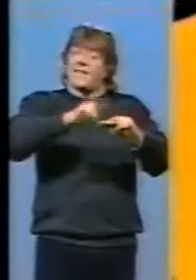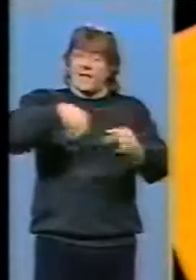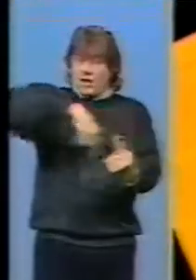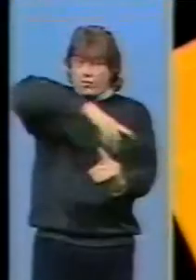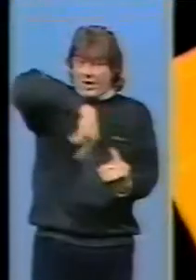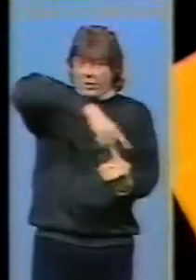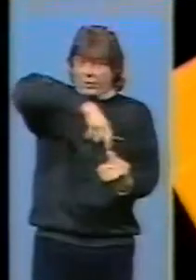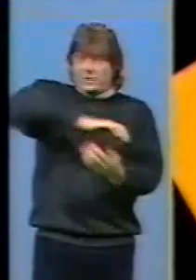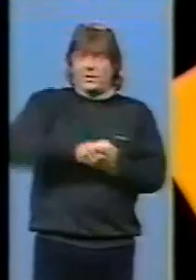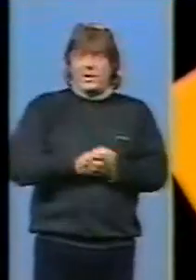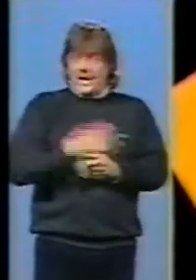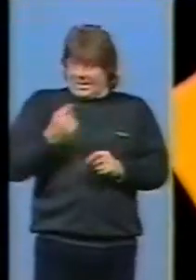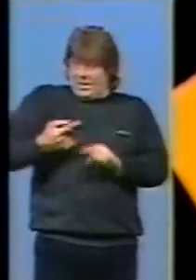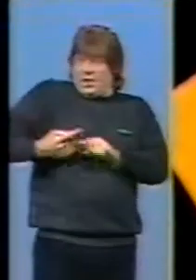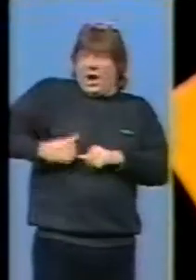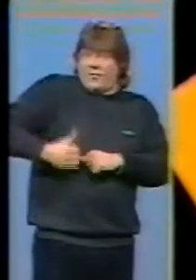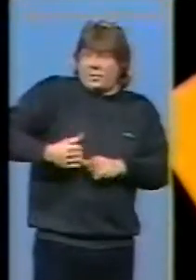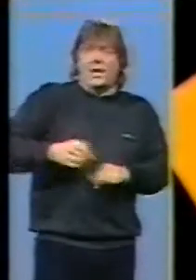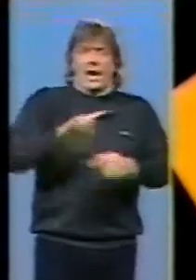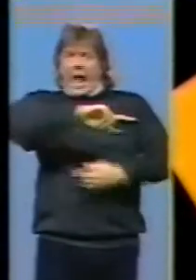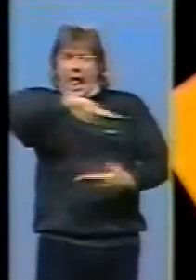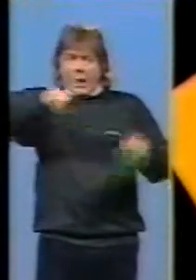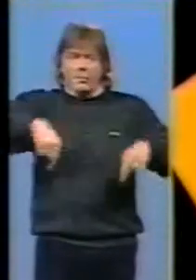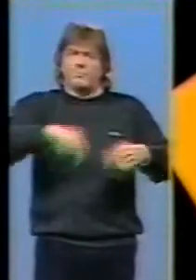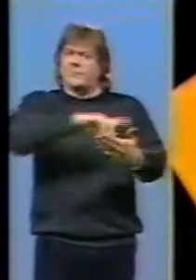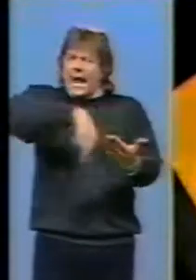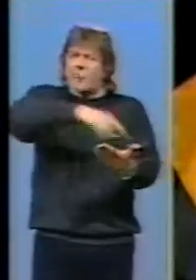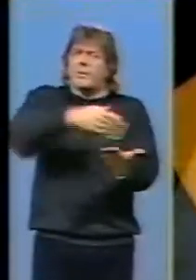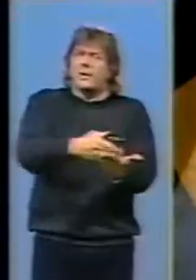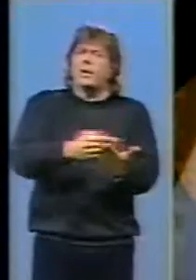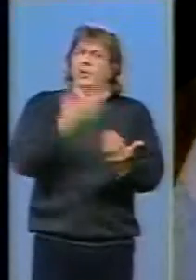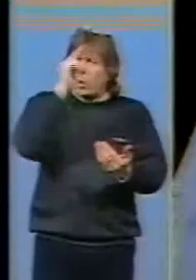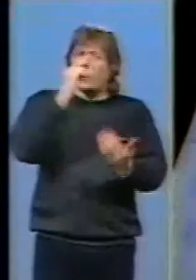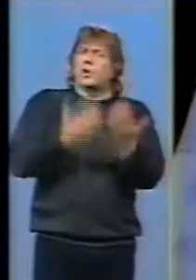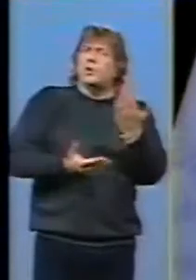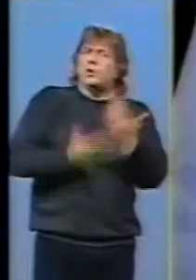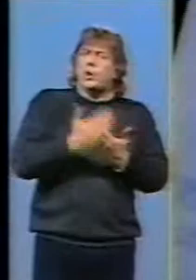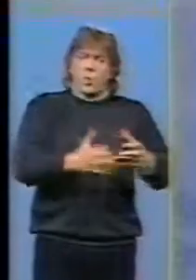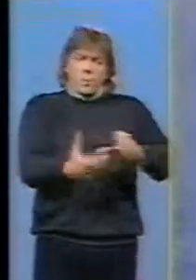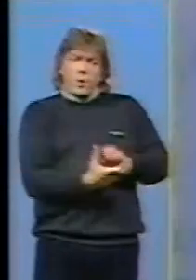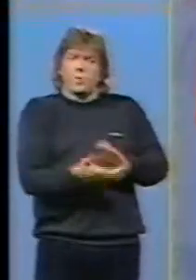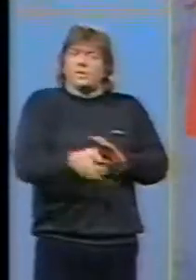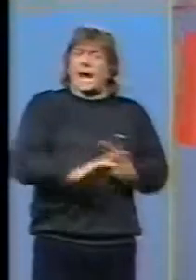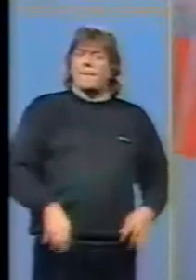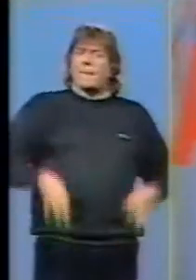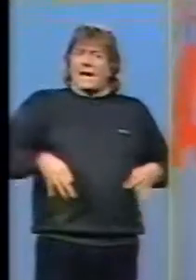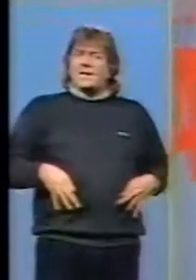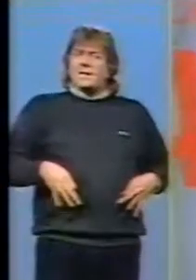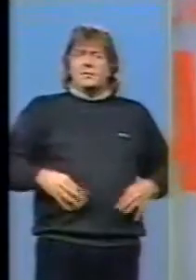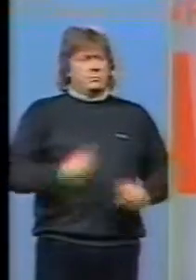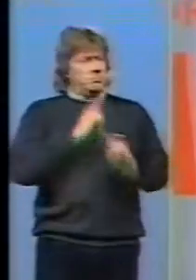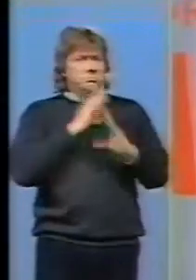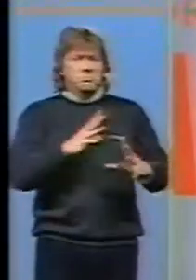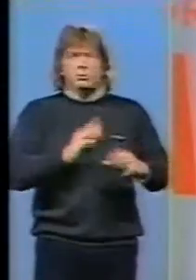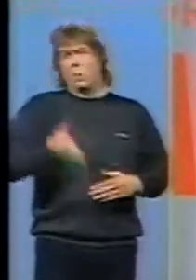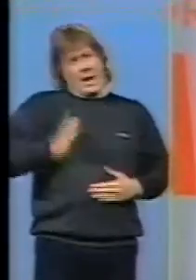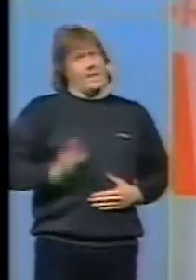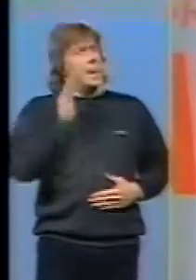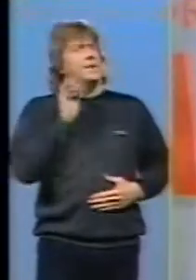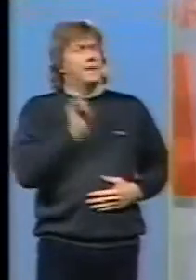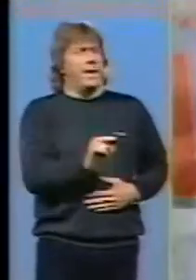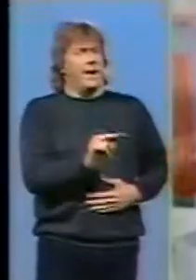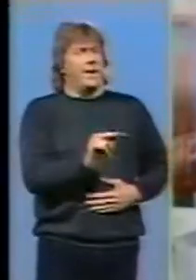album New Boots and Panties became required listening and established him as a mainstay of the post-punk era